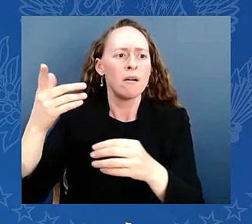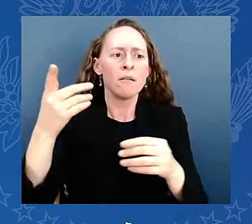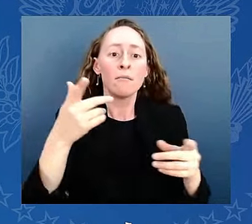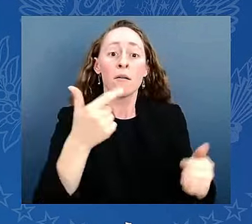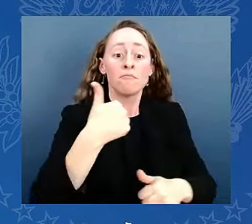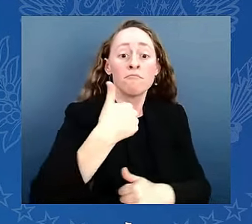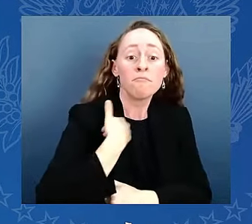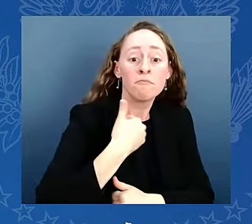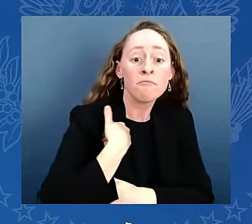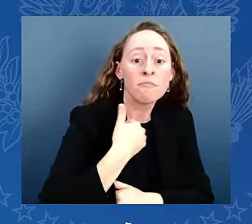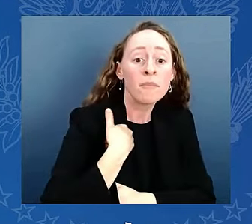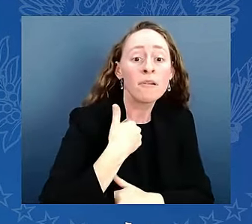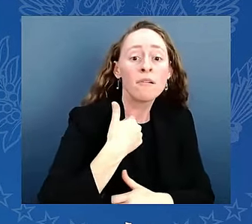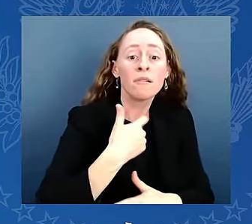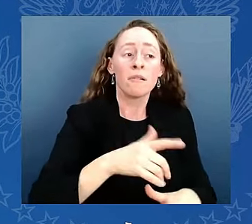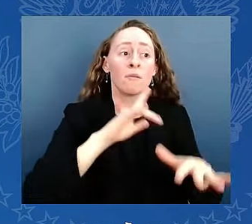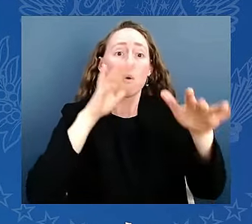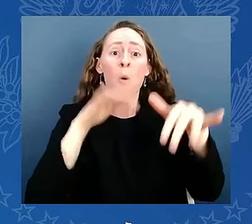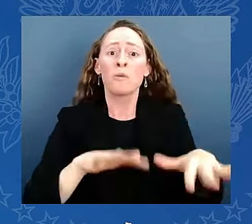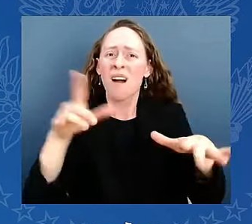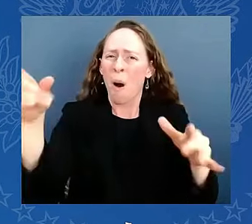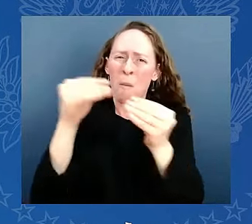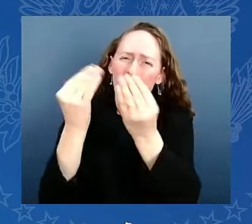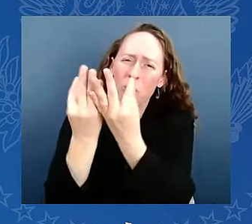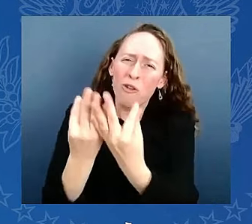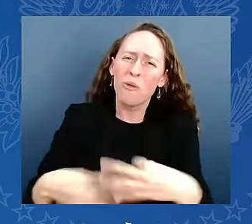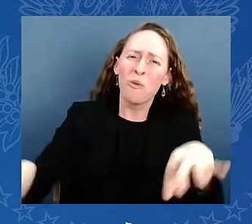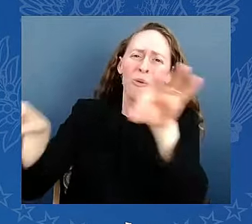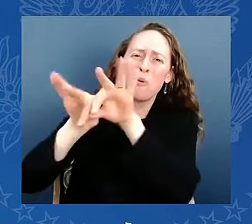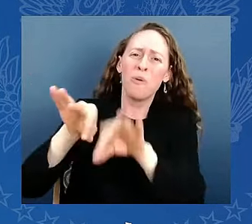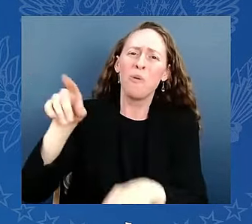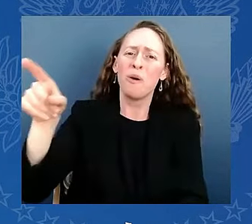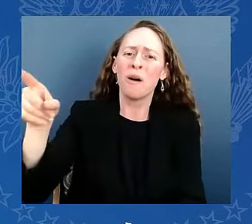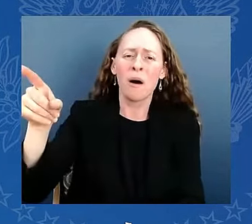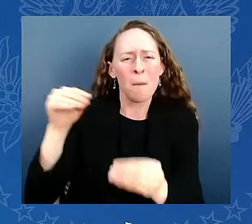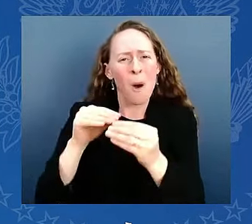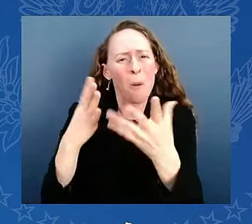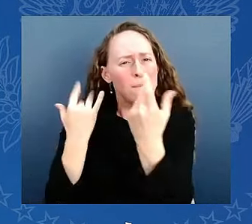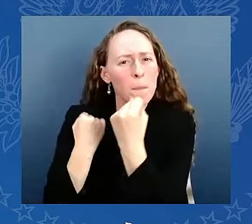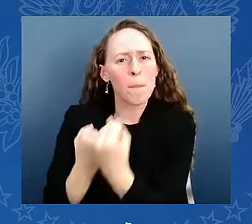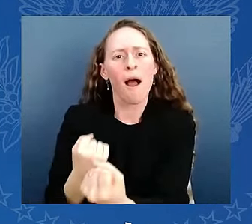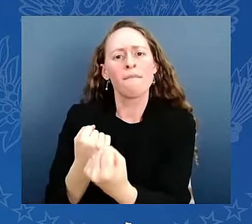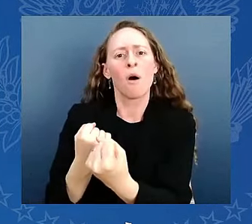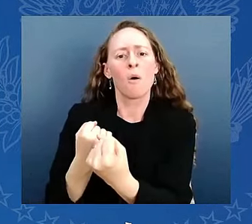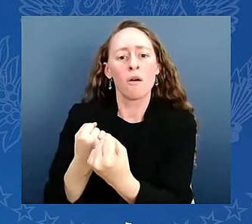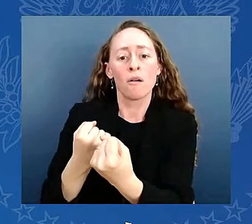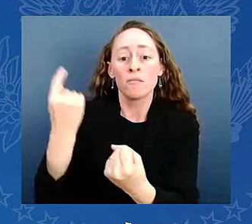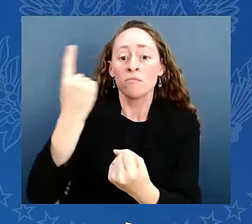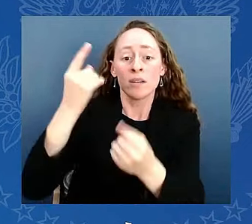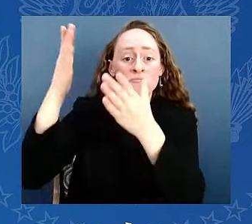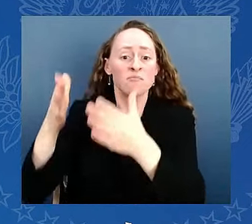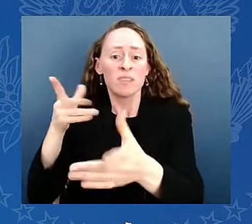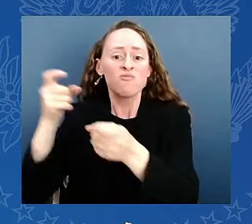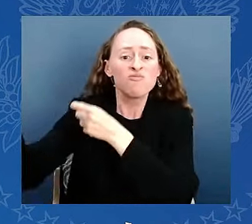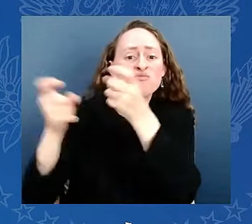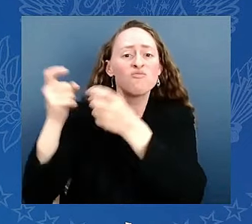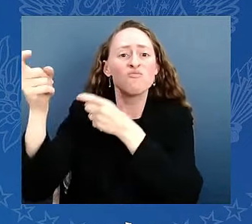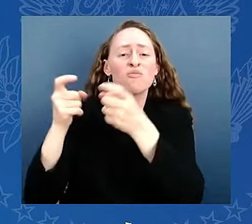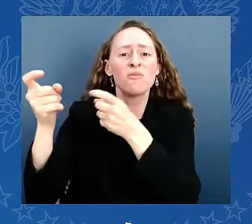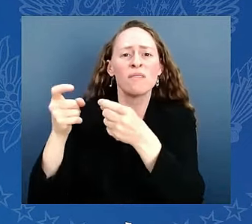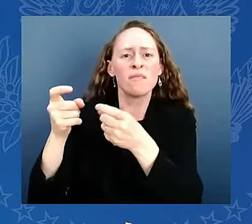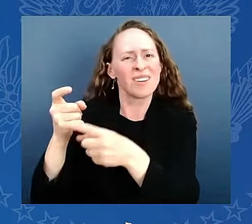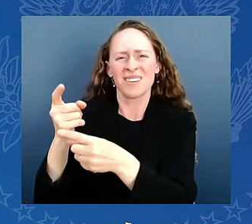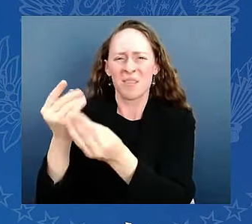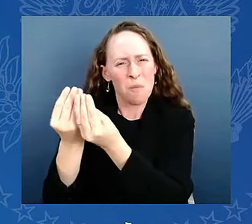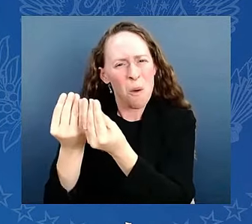powerful idea in the history of the world. That idea is that we hold these truths to be self-evident. We're all created